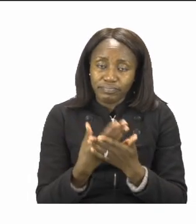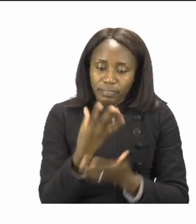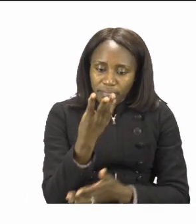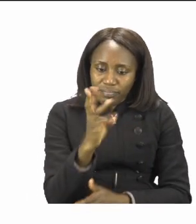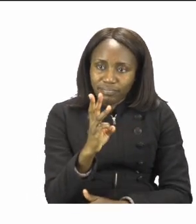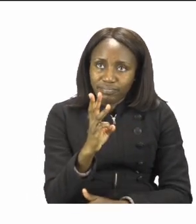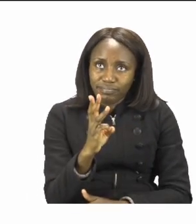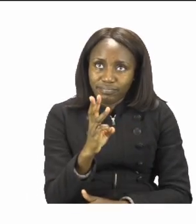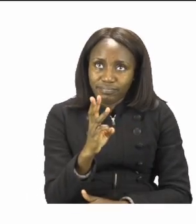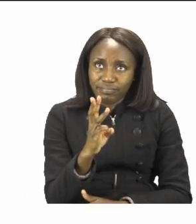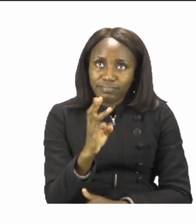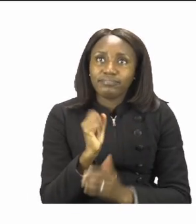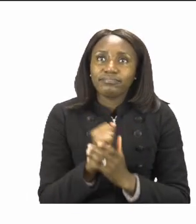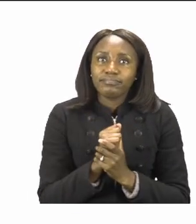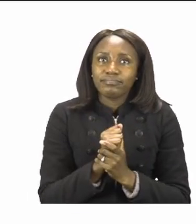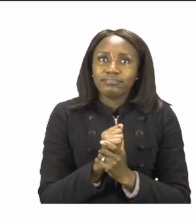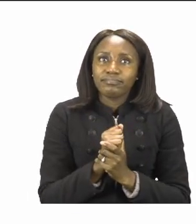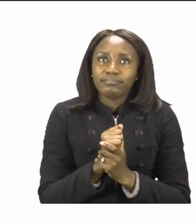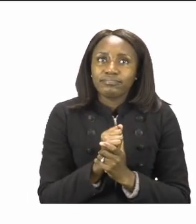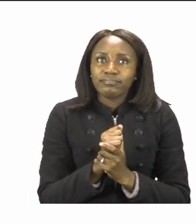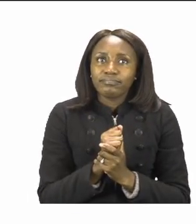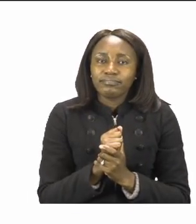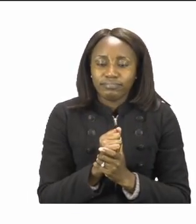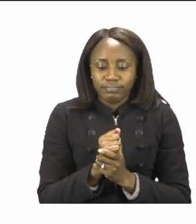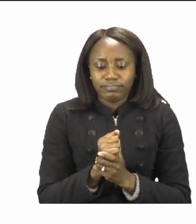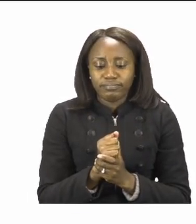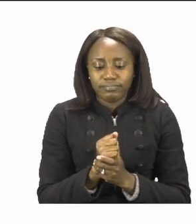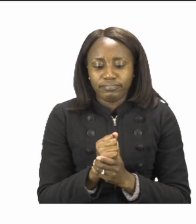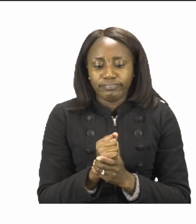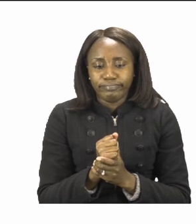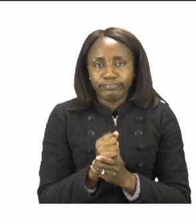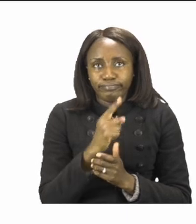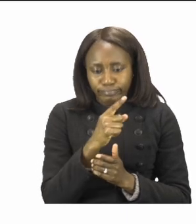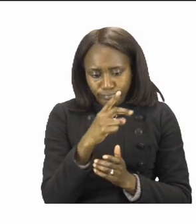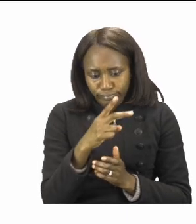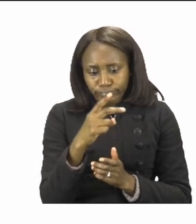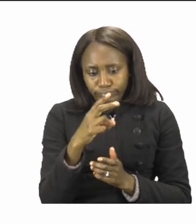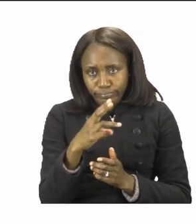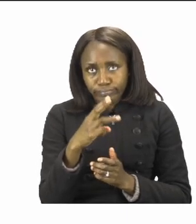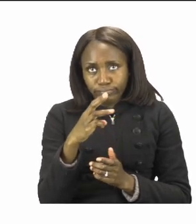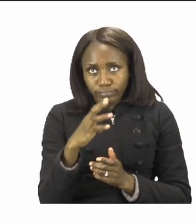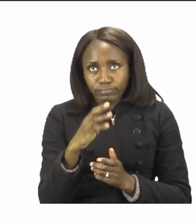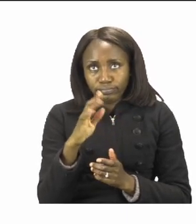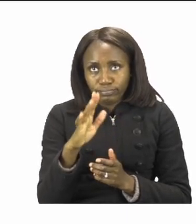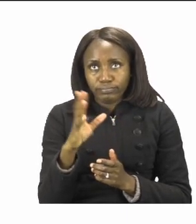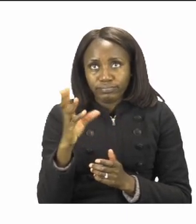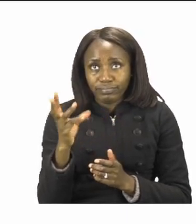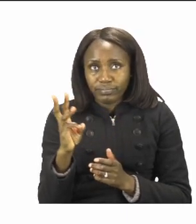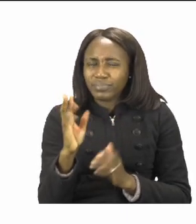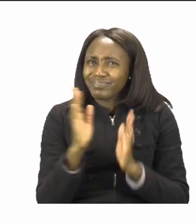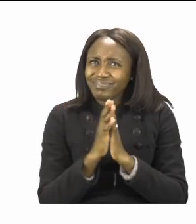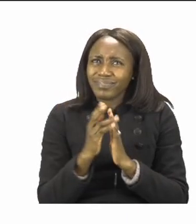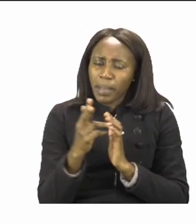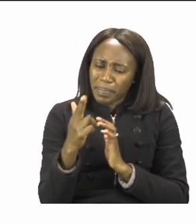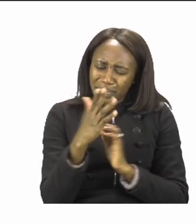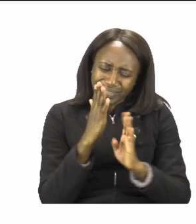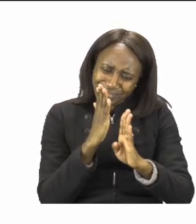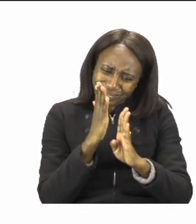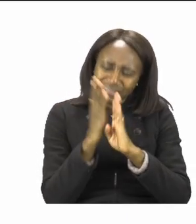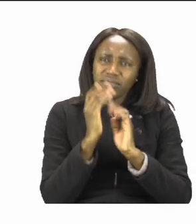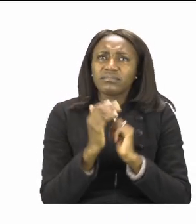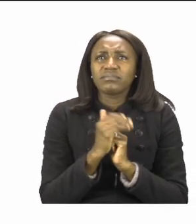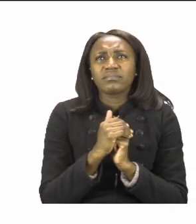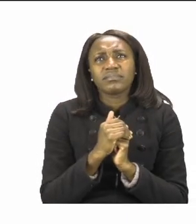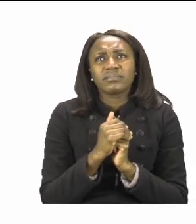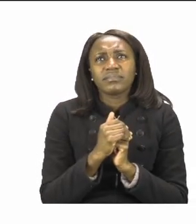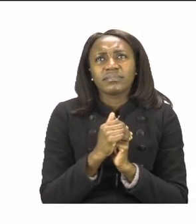you can see below all need to be cut out. Cut them carefully and if you're not sure how to use a